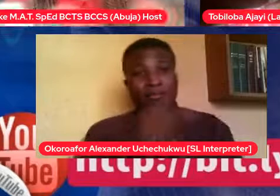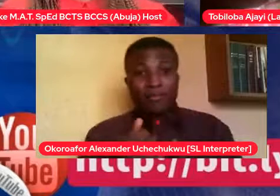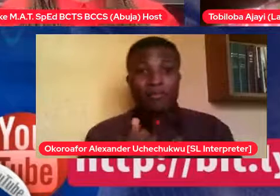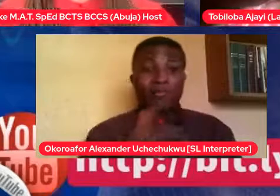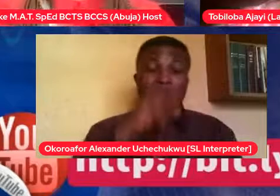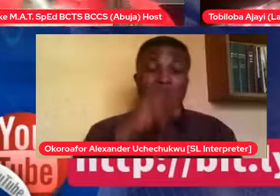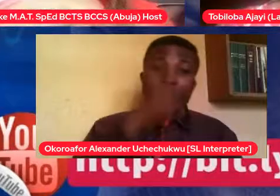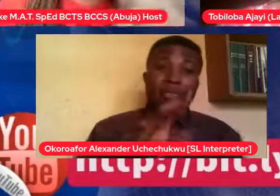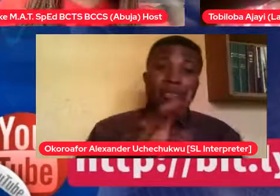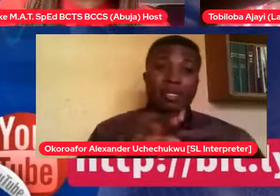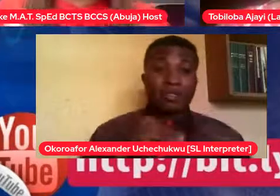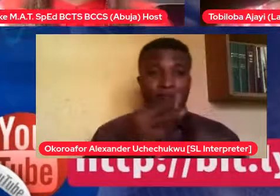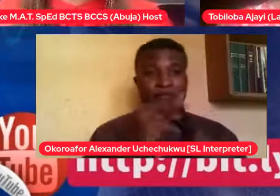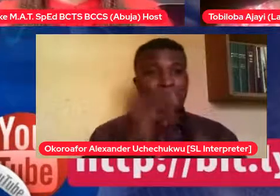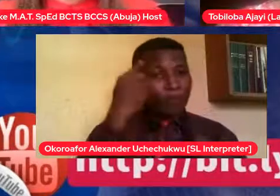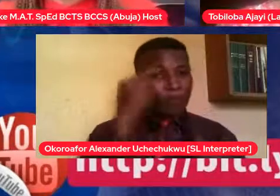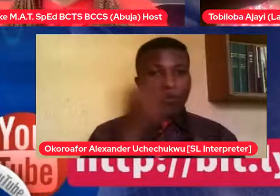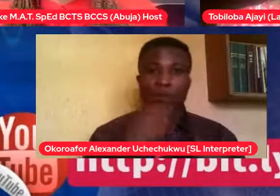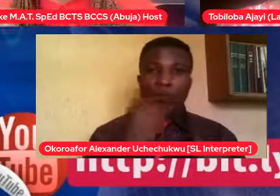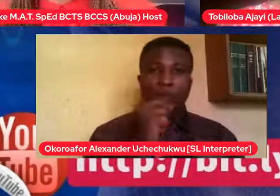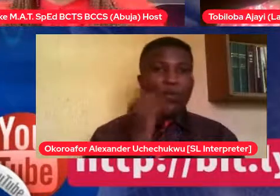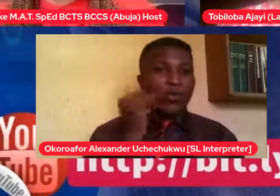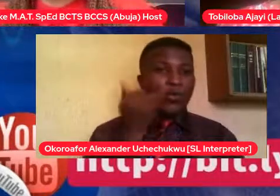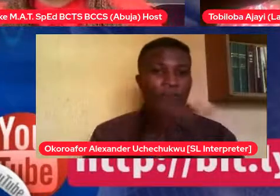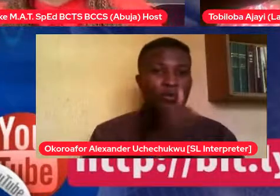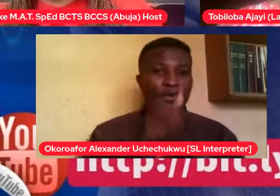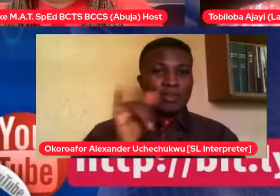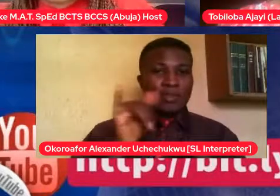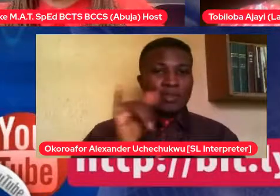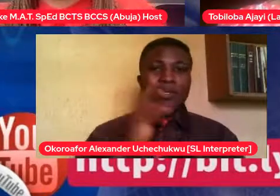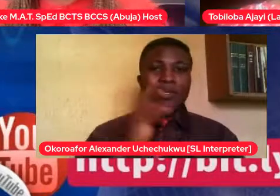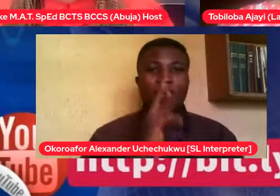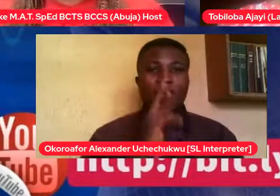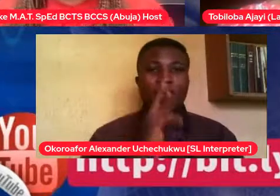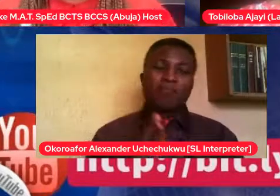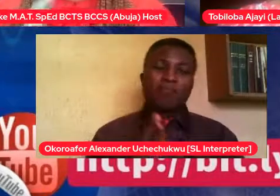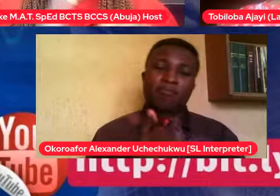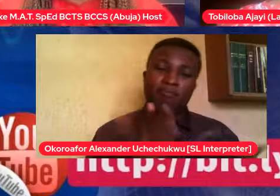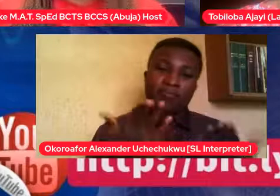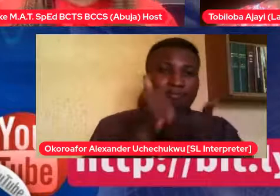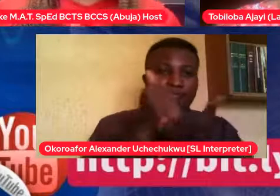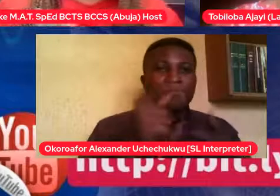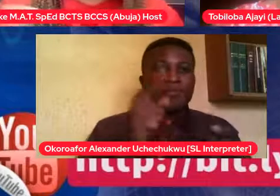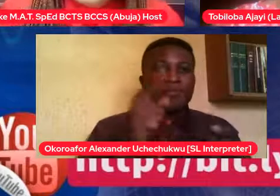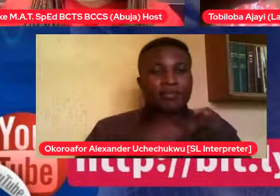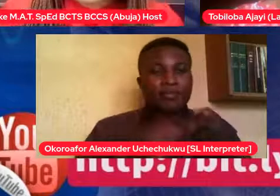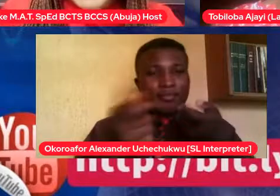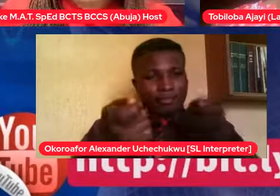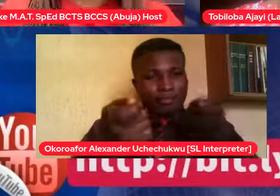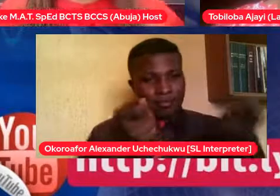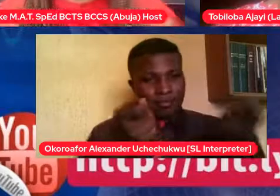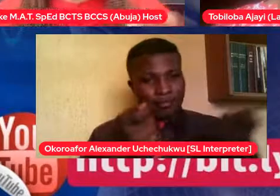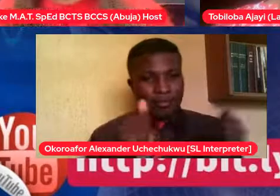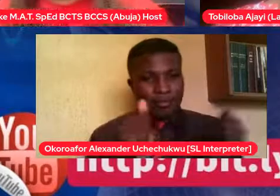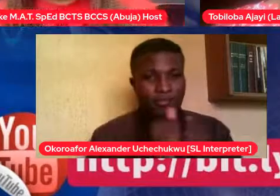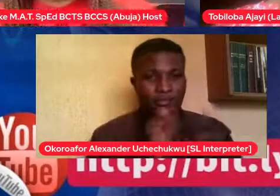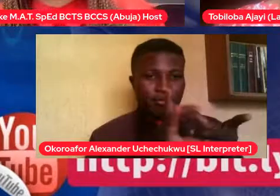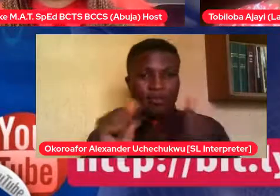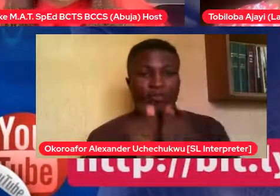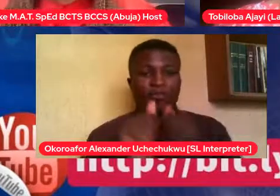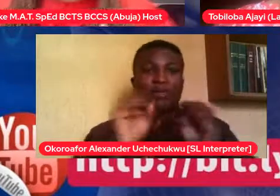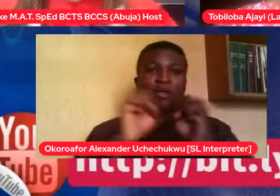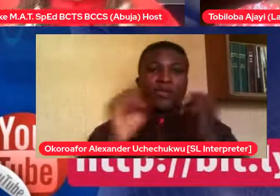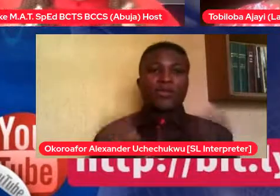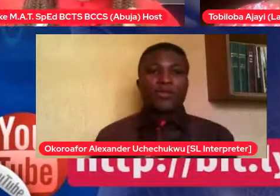not really fit in, and understand the social norm and what is socially acceptable. Now, we also have people like Toby Ajayi, who's living with cerebral